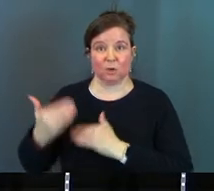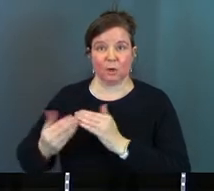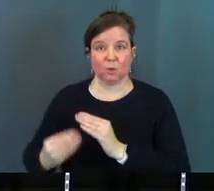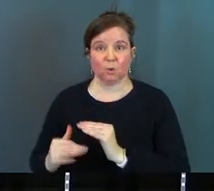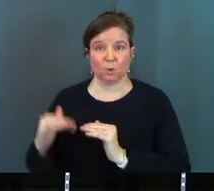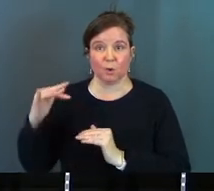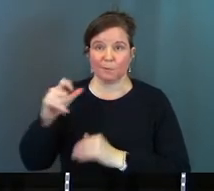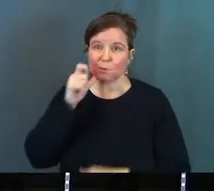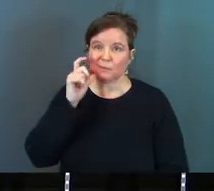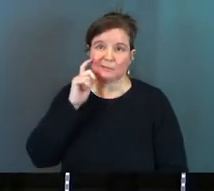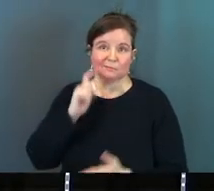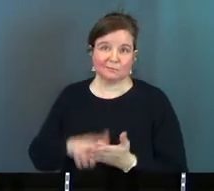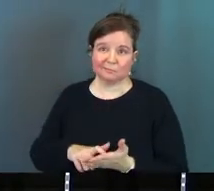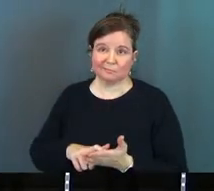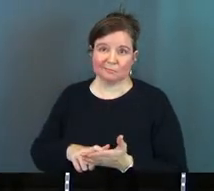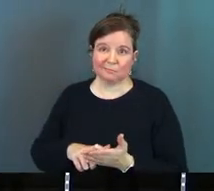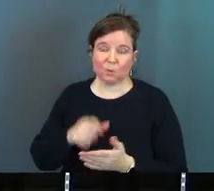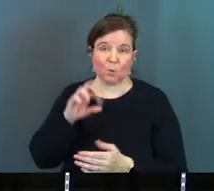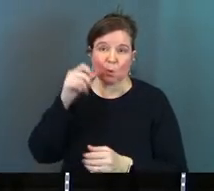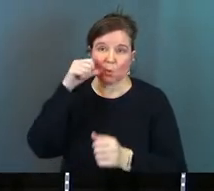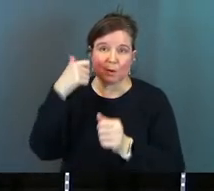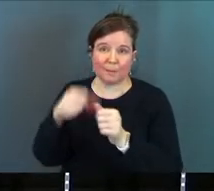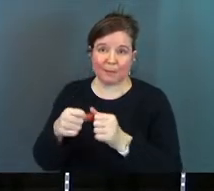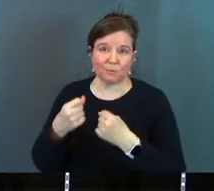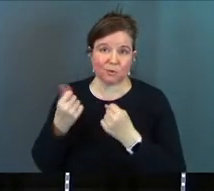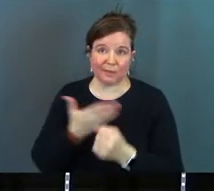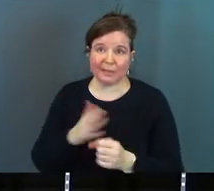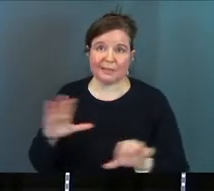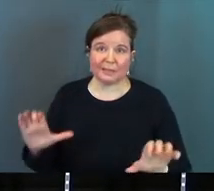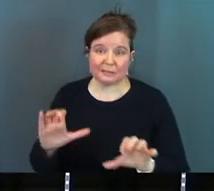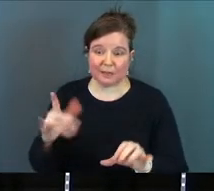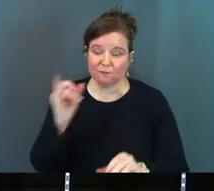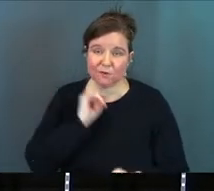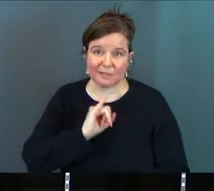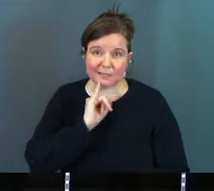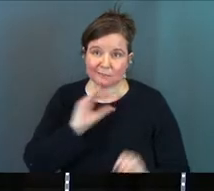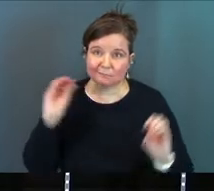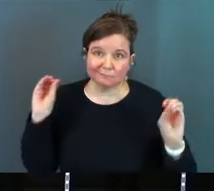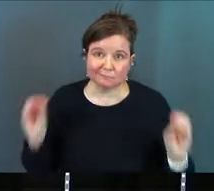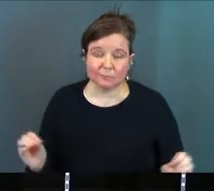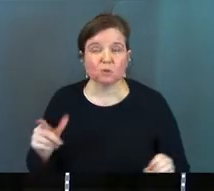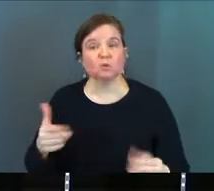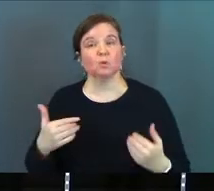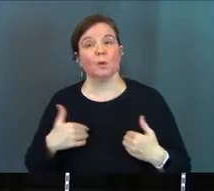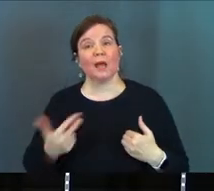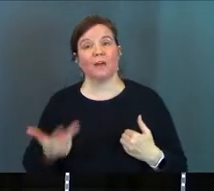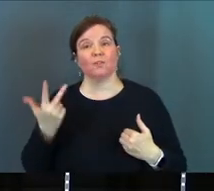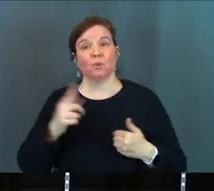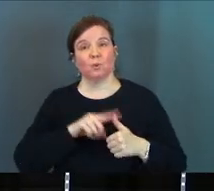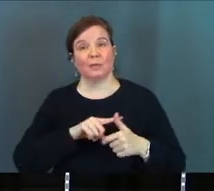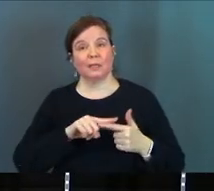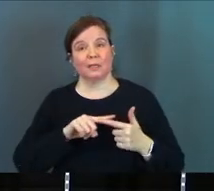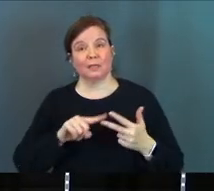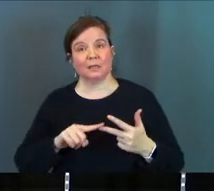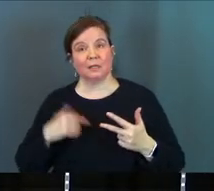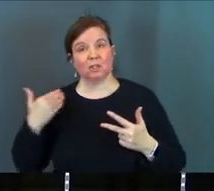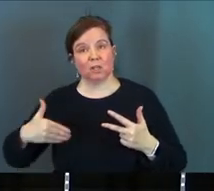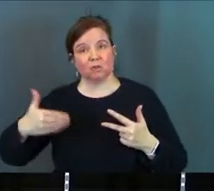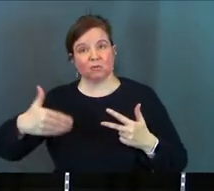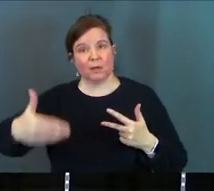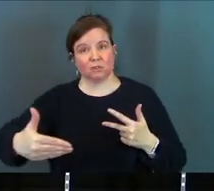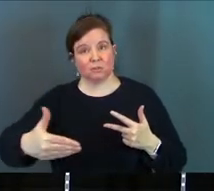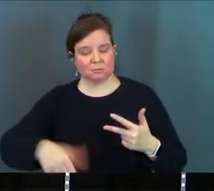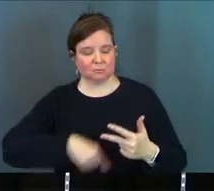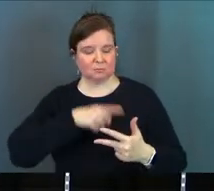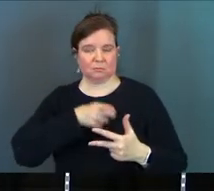the Lord or remember the mighty things that he had done for Israel. And so you've got three generations kind of in view.